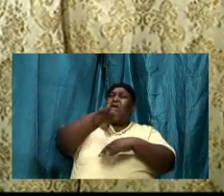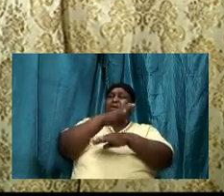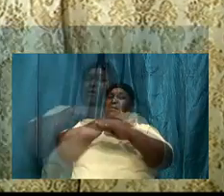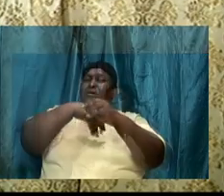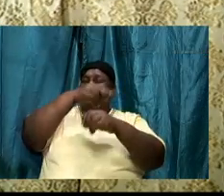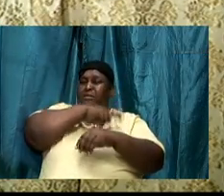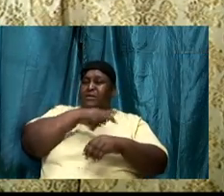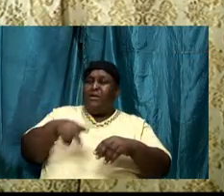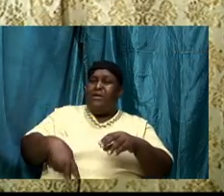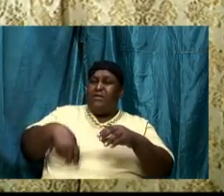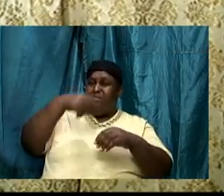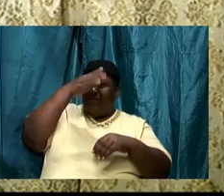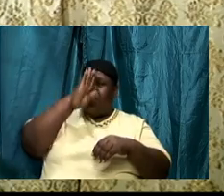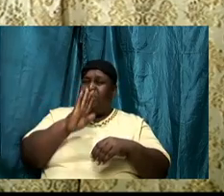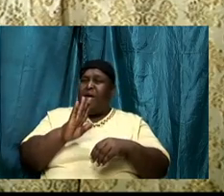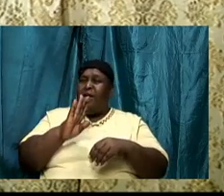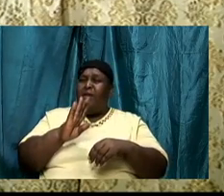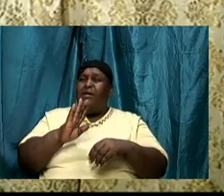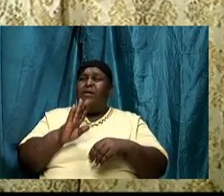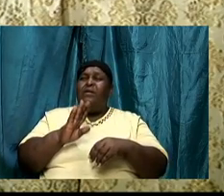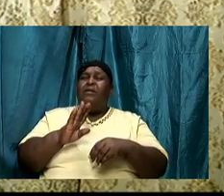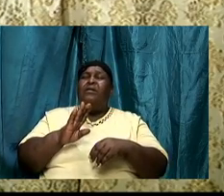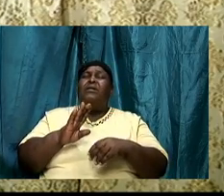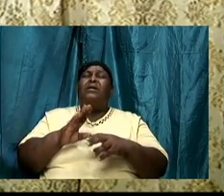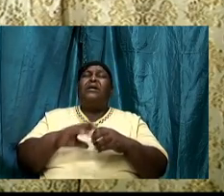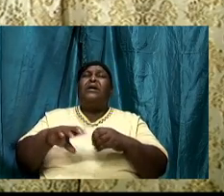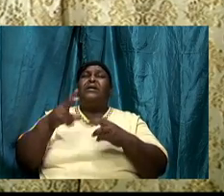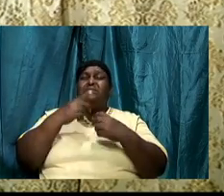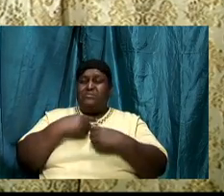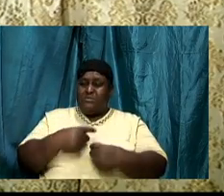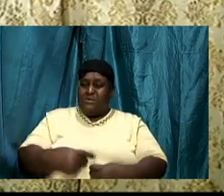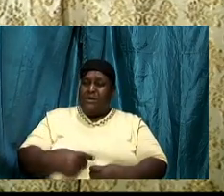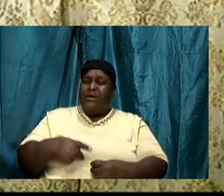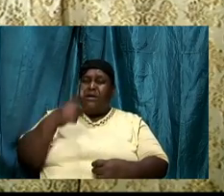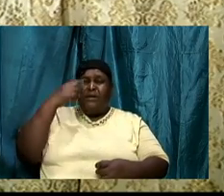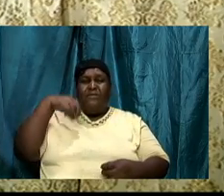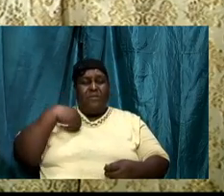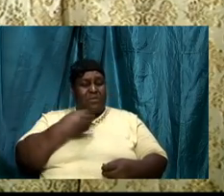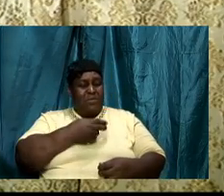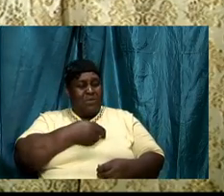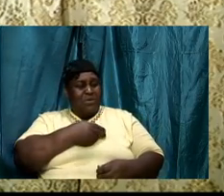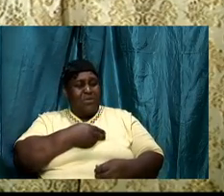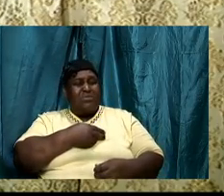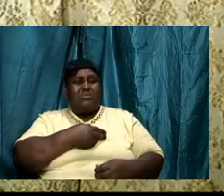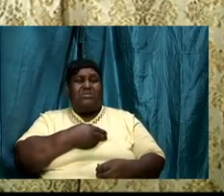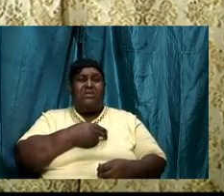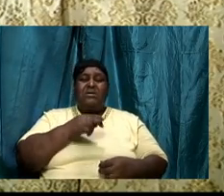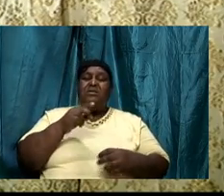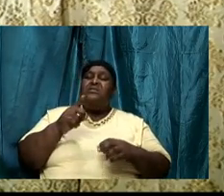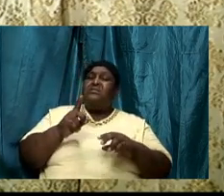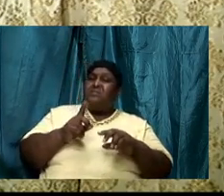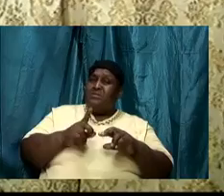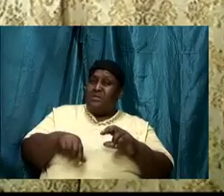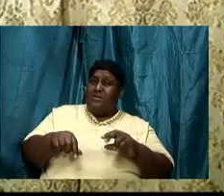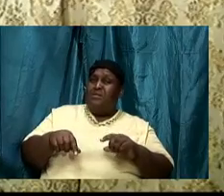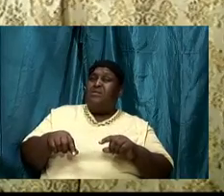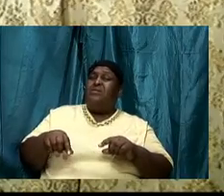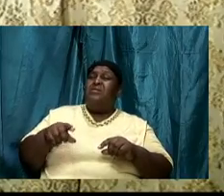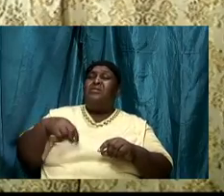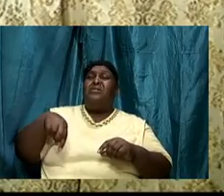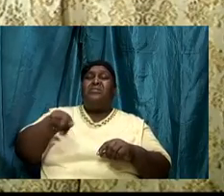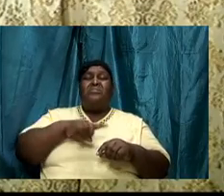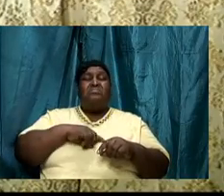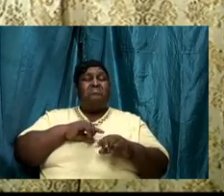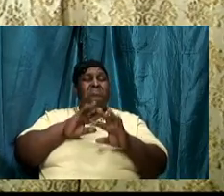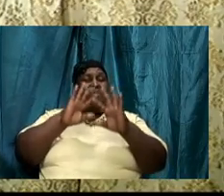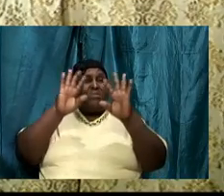people that Almighty God desires us to become, then we are clearing